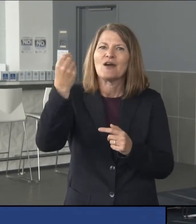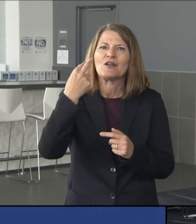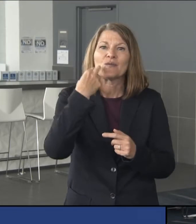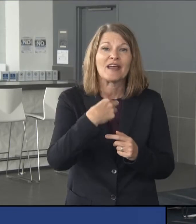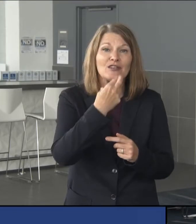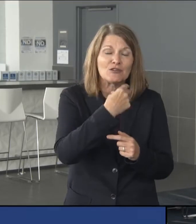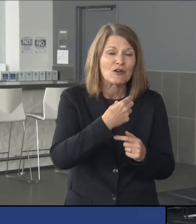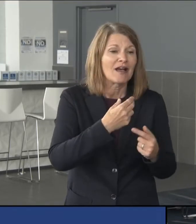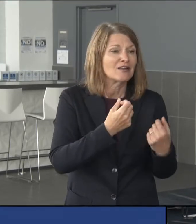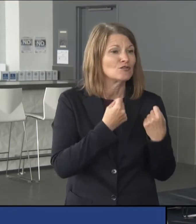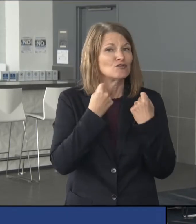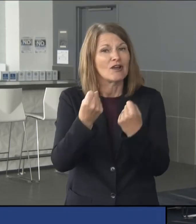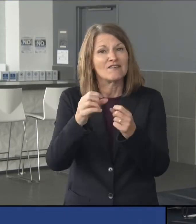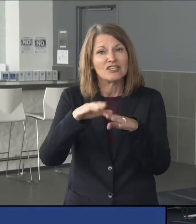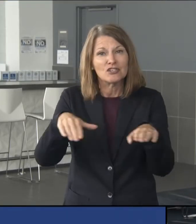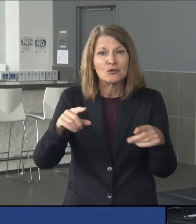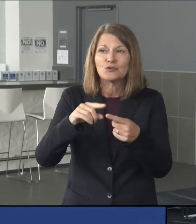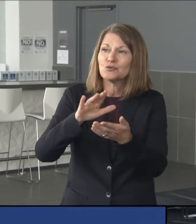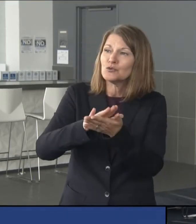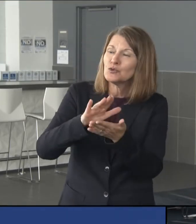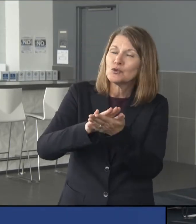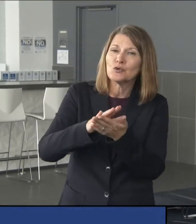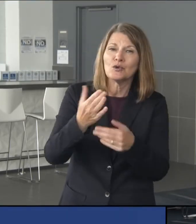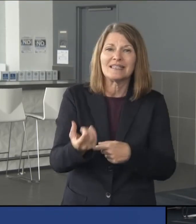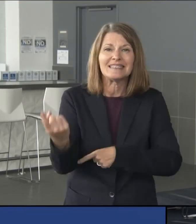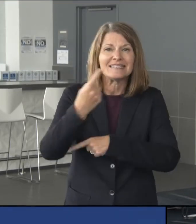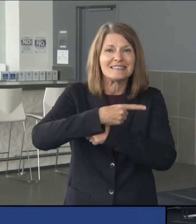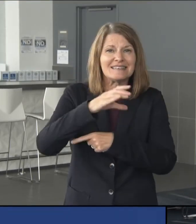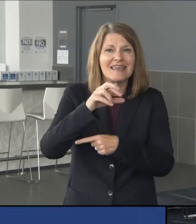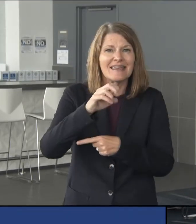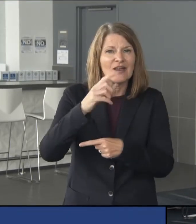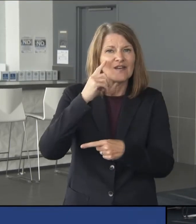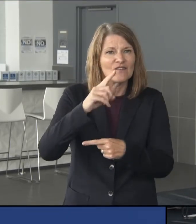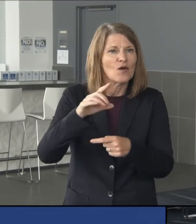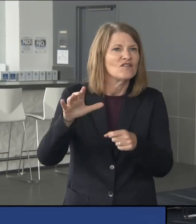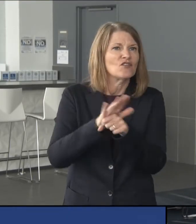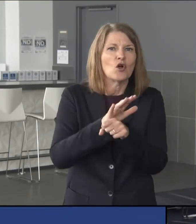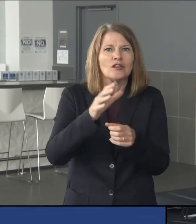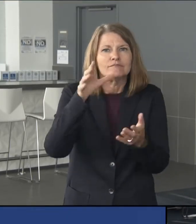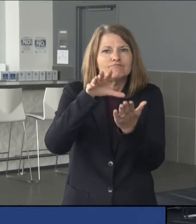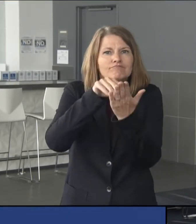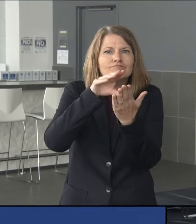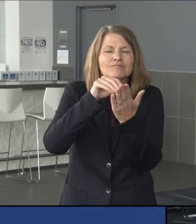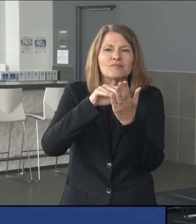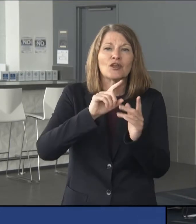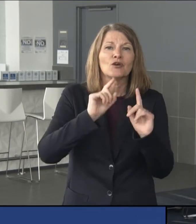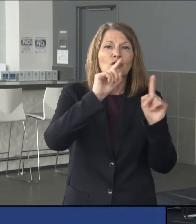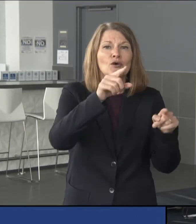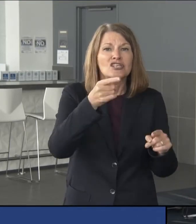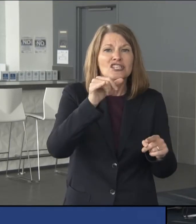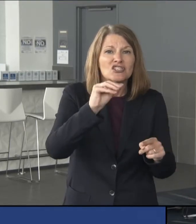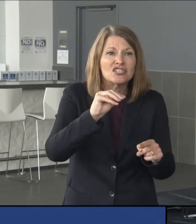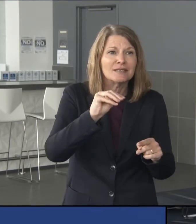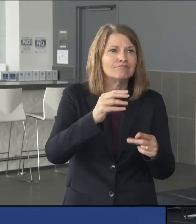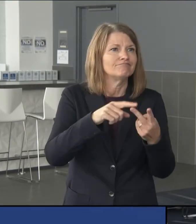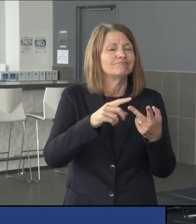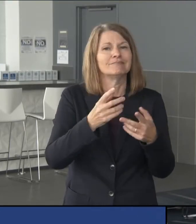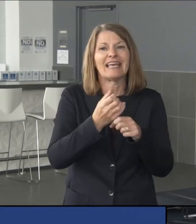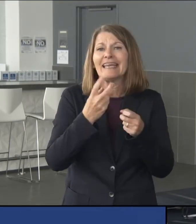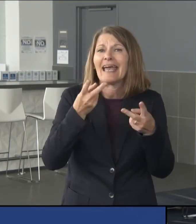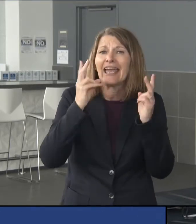children to school and daycare for fully engaged learning, going to the gym, getting a haircut,